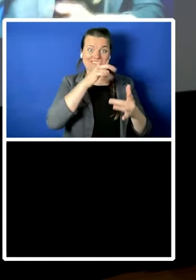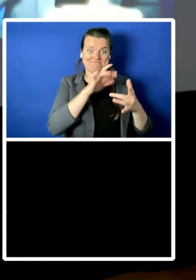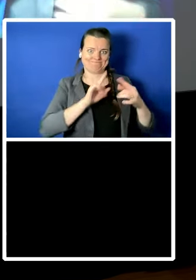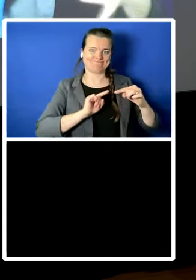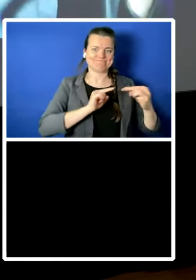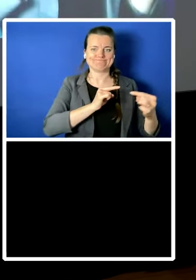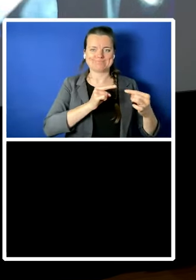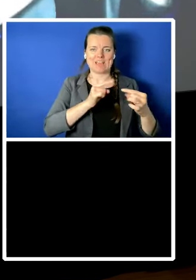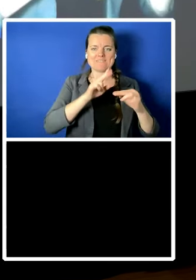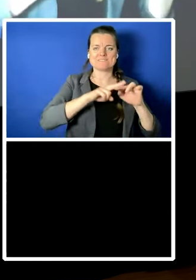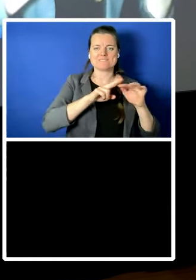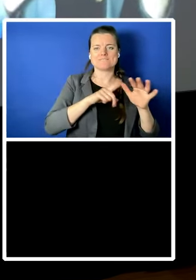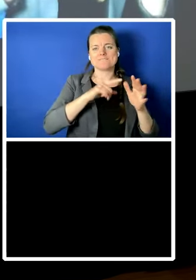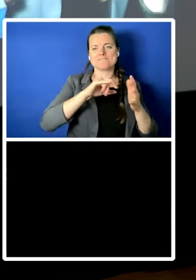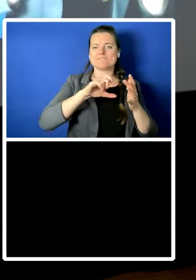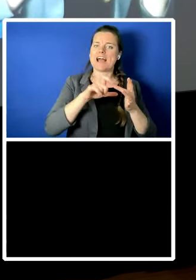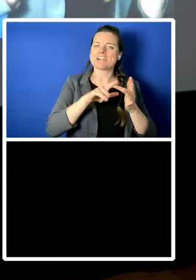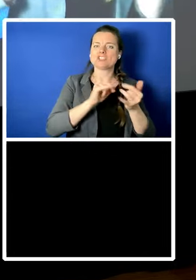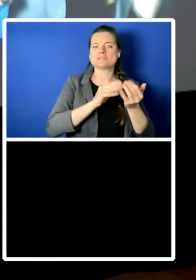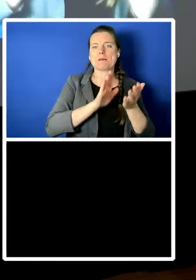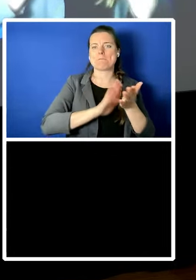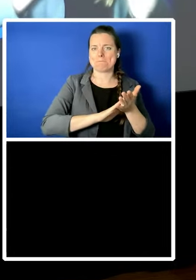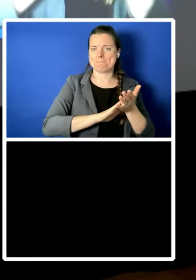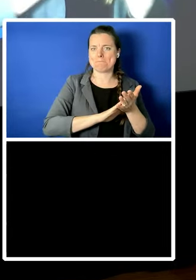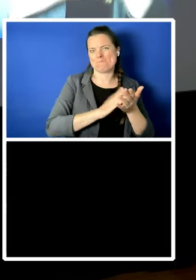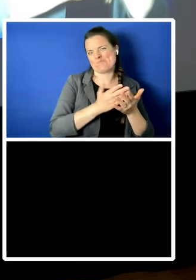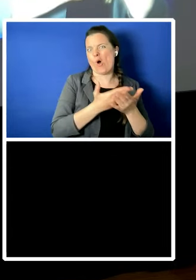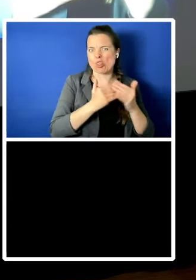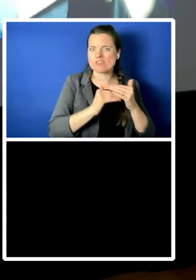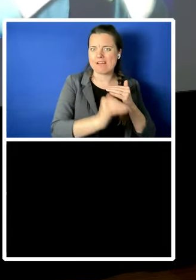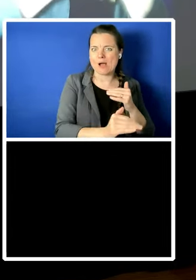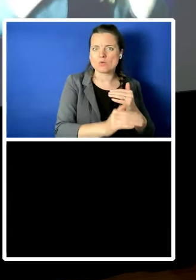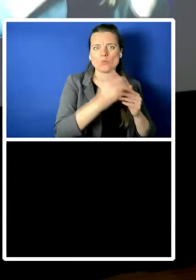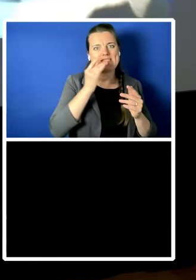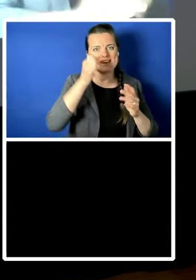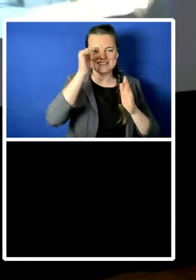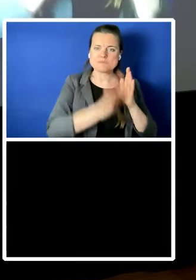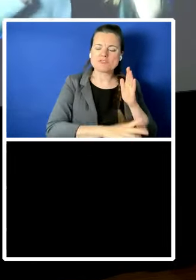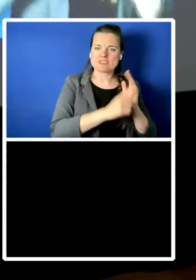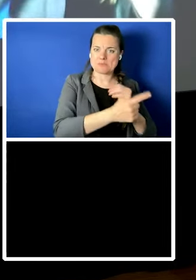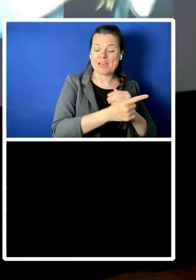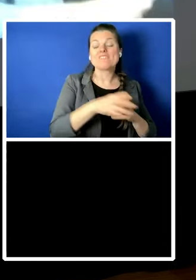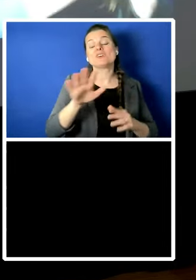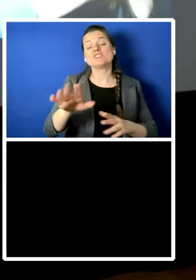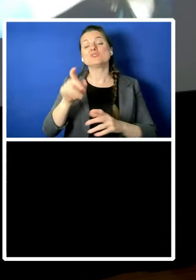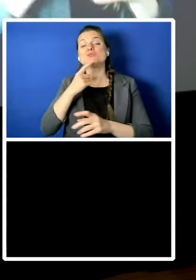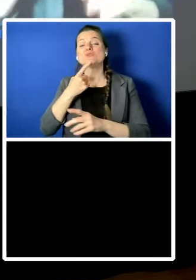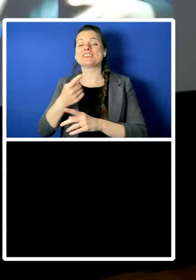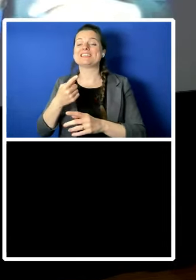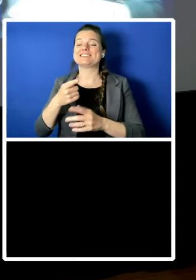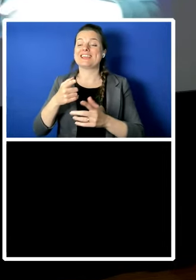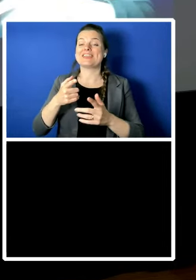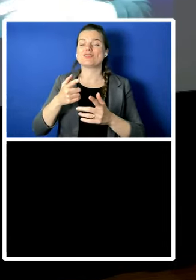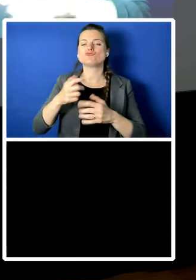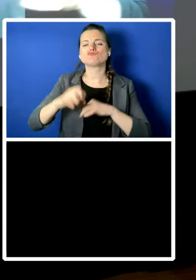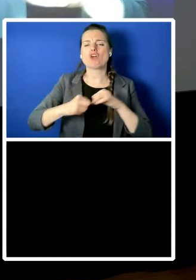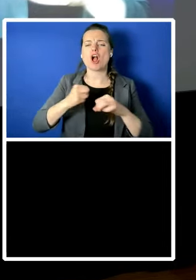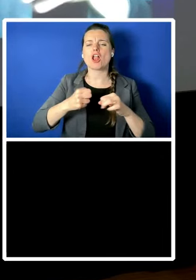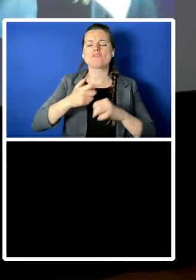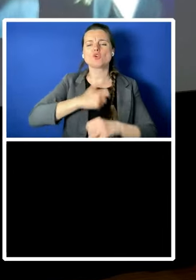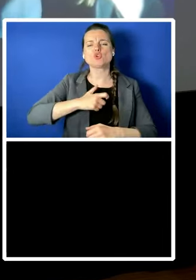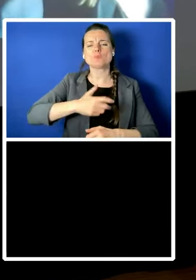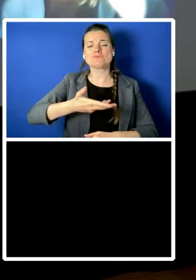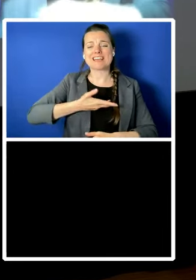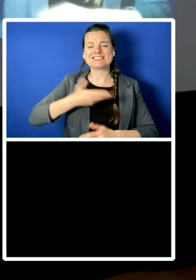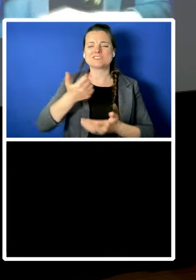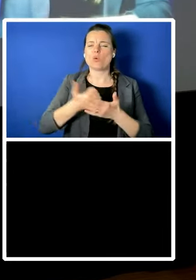how it shows how the struggle for human rights is a struggle that has come bottom up and we would need it you know more so